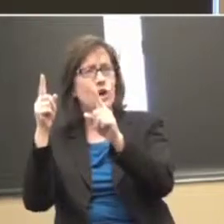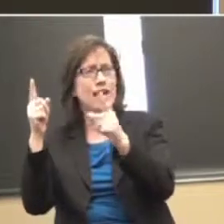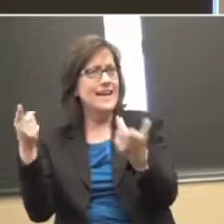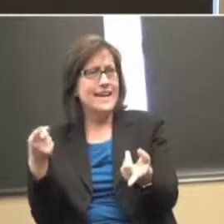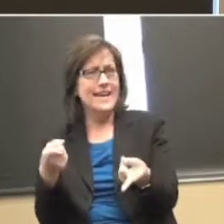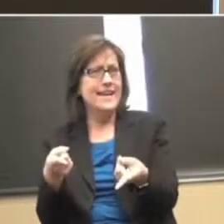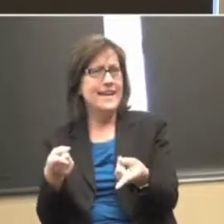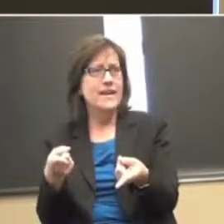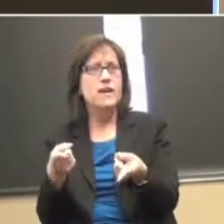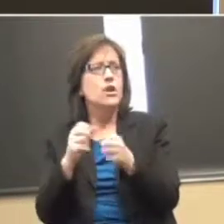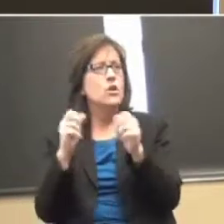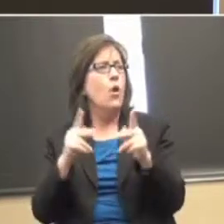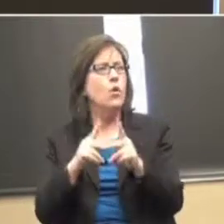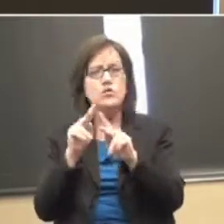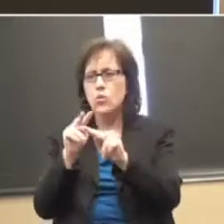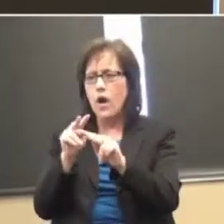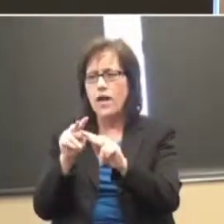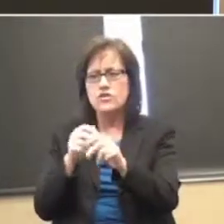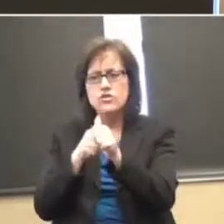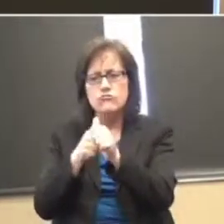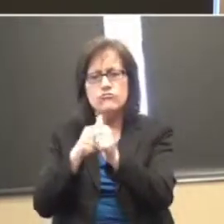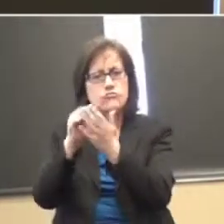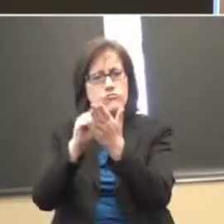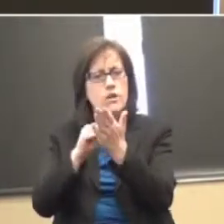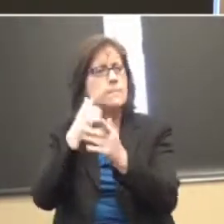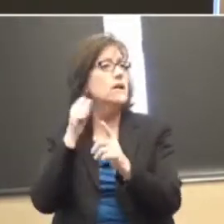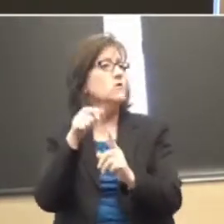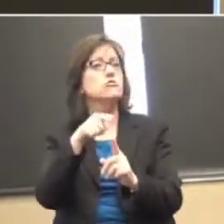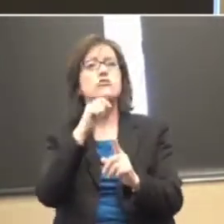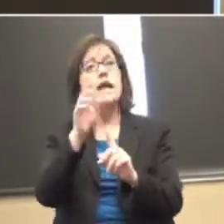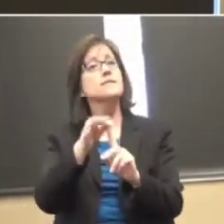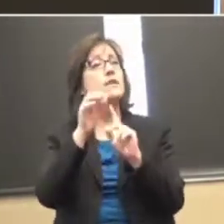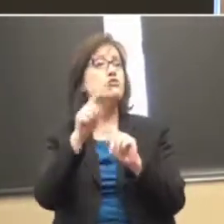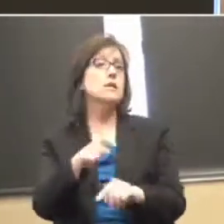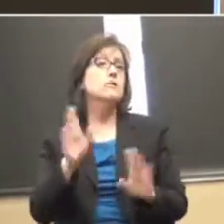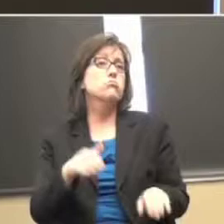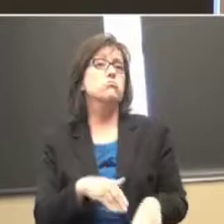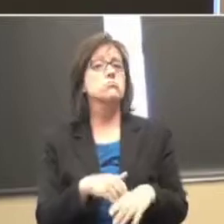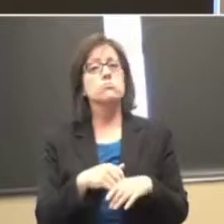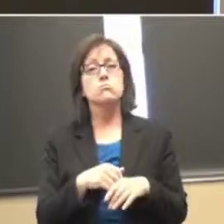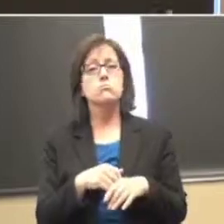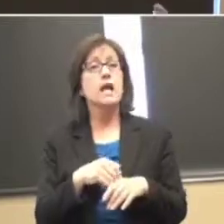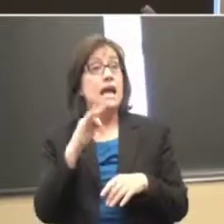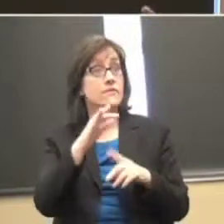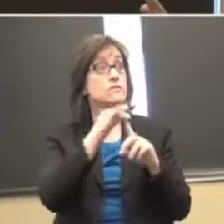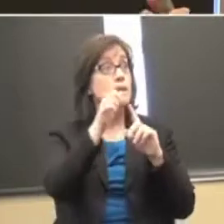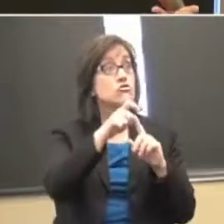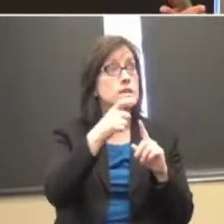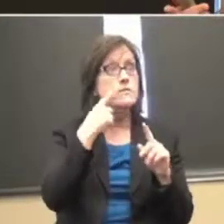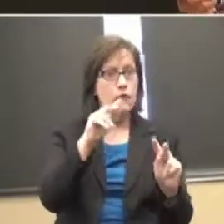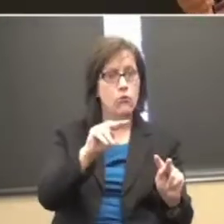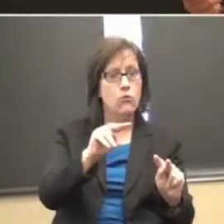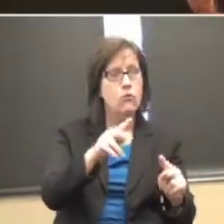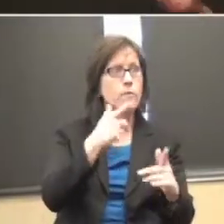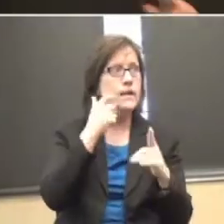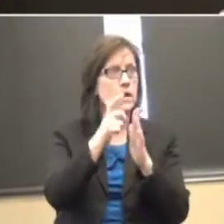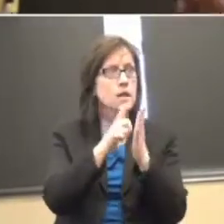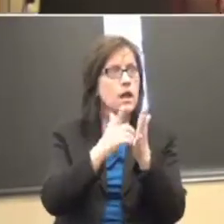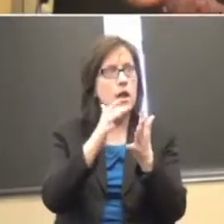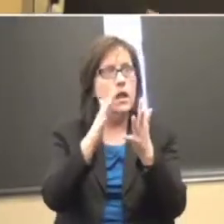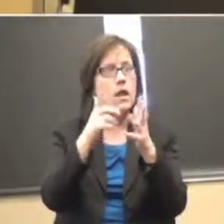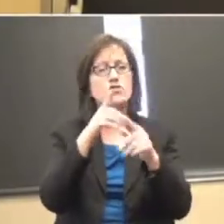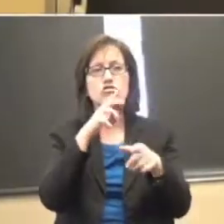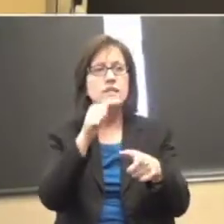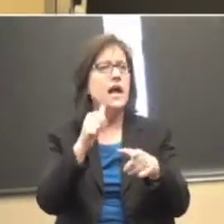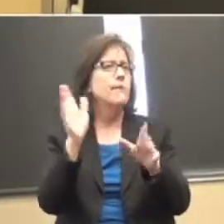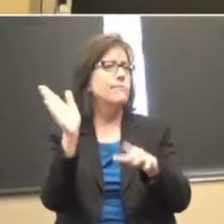But nobody was keeping track of that because she wasn't special needs. All right? If she'd been special needs, they'd have had it monitored because of the 10-day thing, right? But she wasn't, so she could